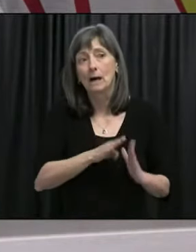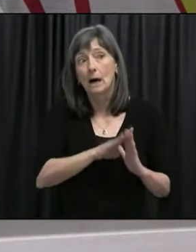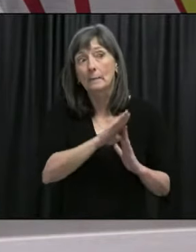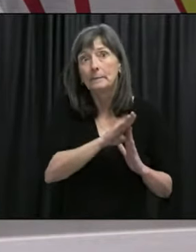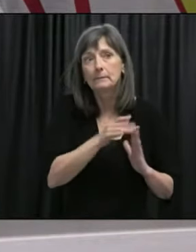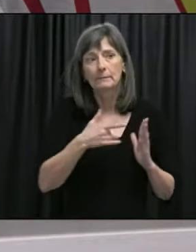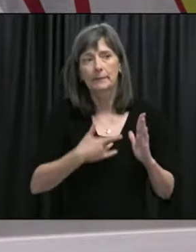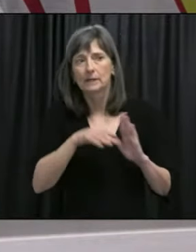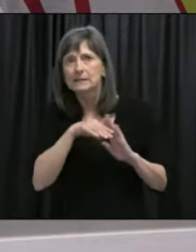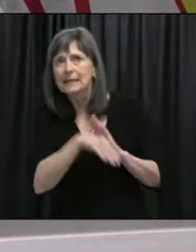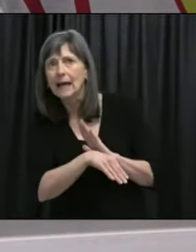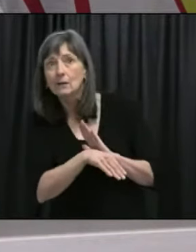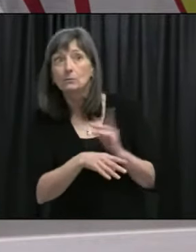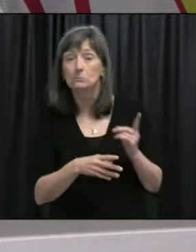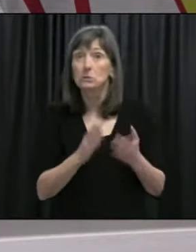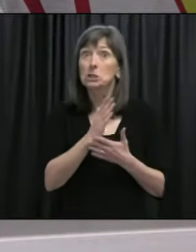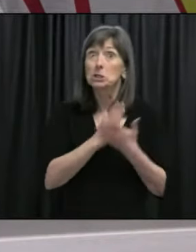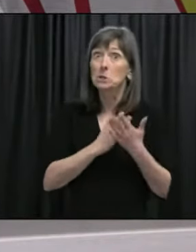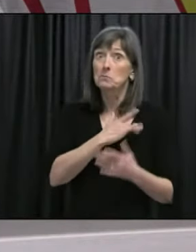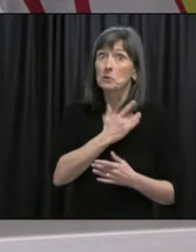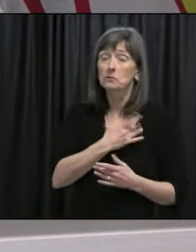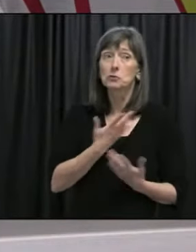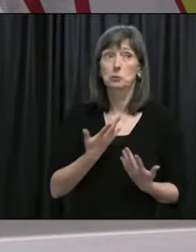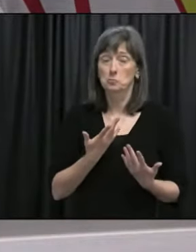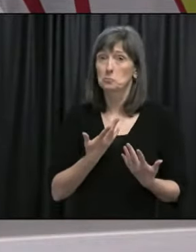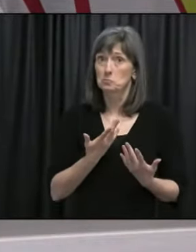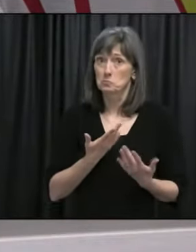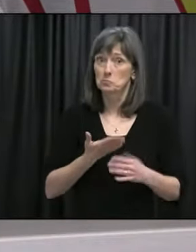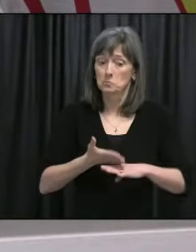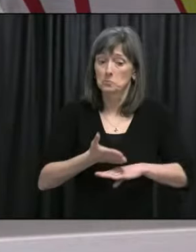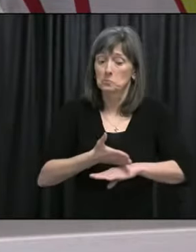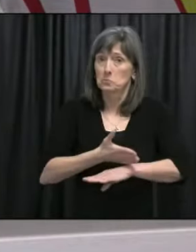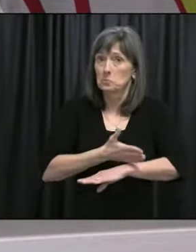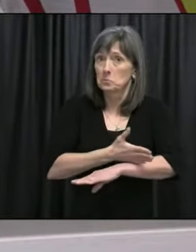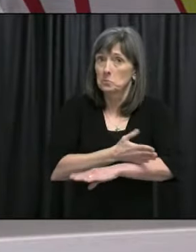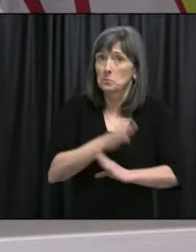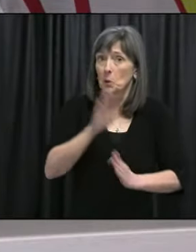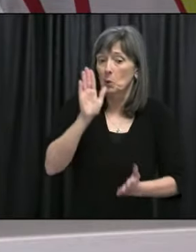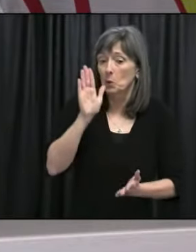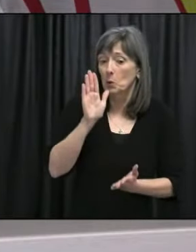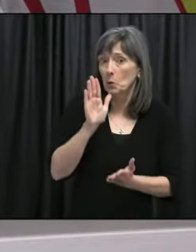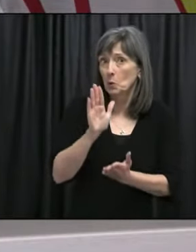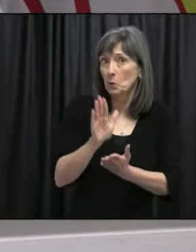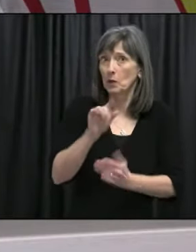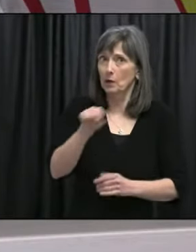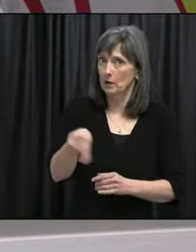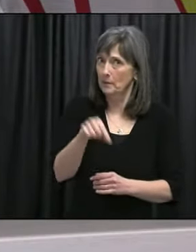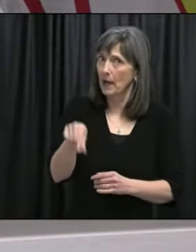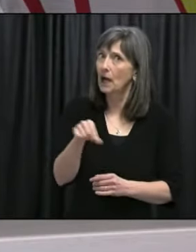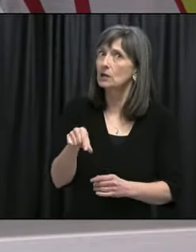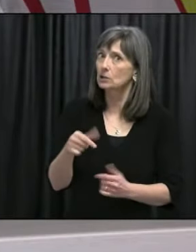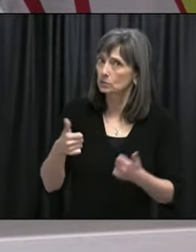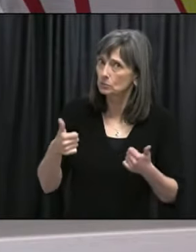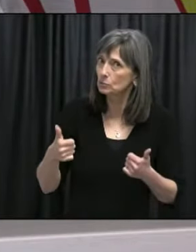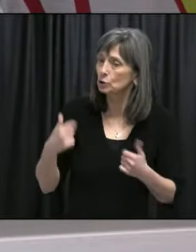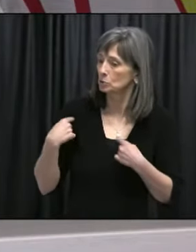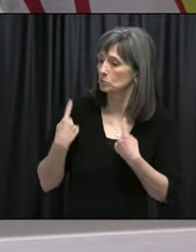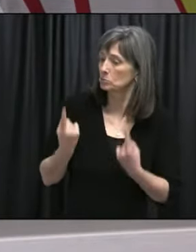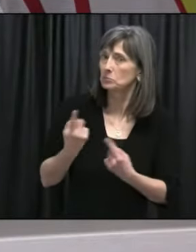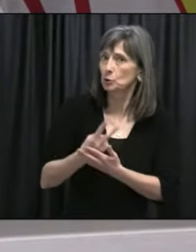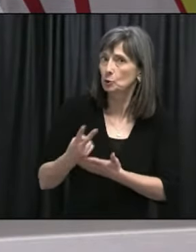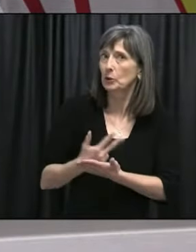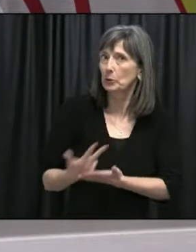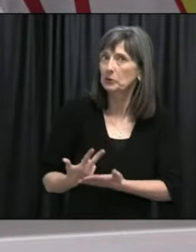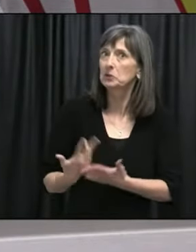it going up? And there are some provinces that are making some great strides in reducing their rates. Quebec is doing quite well over the last several